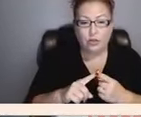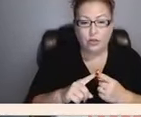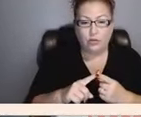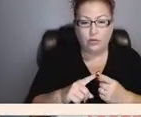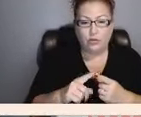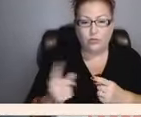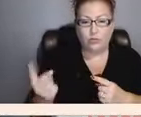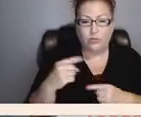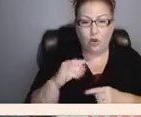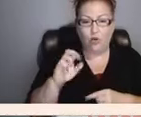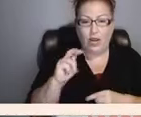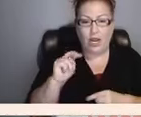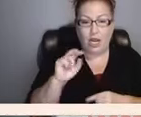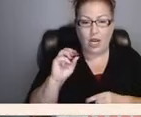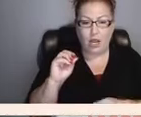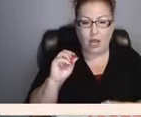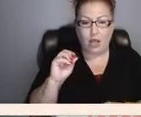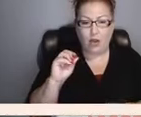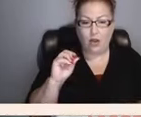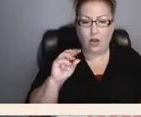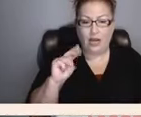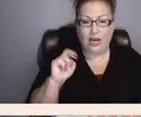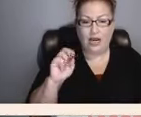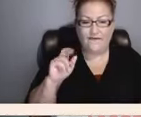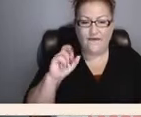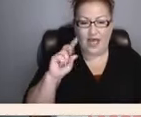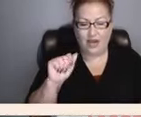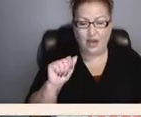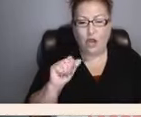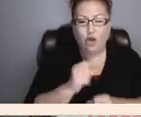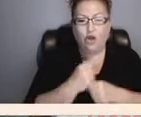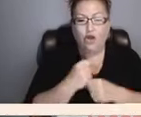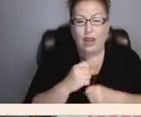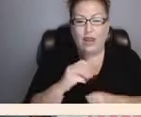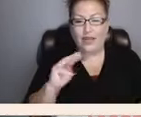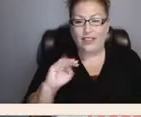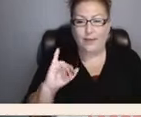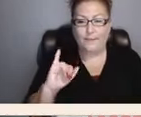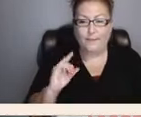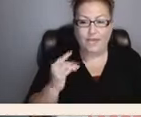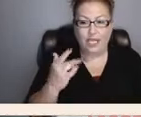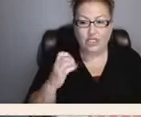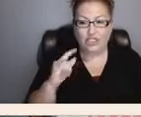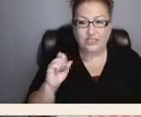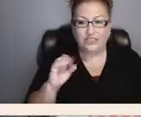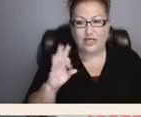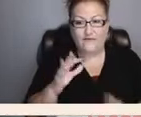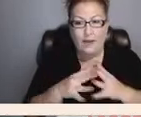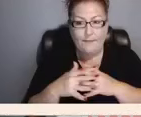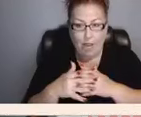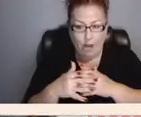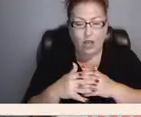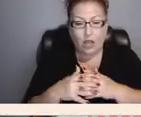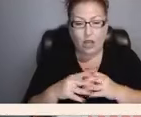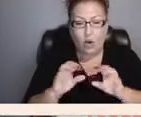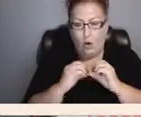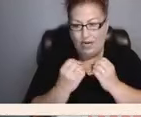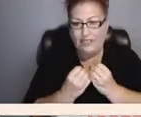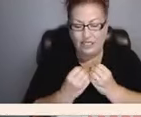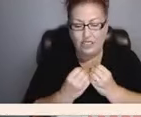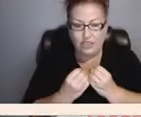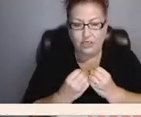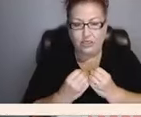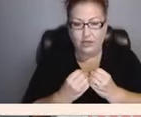20 answered the call creating the midgets of america organization later